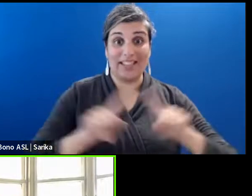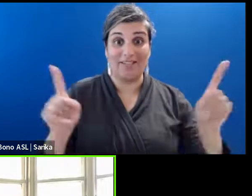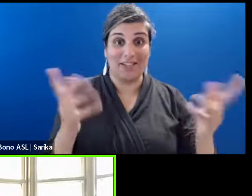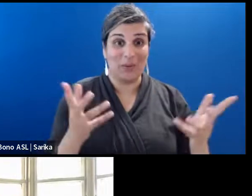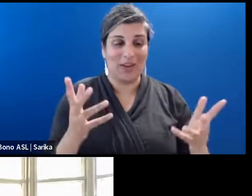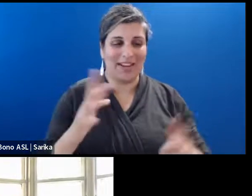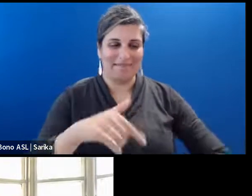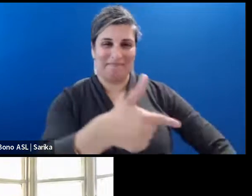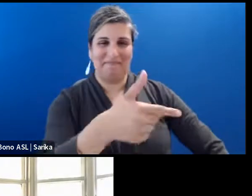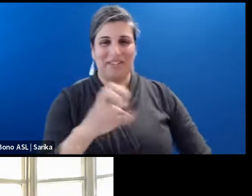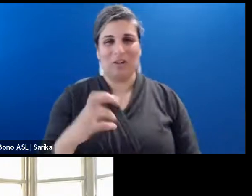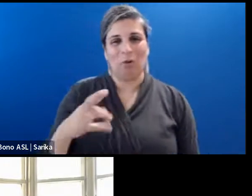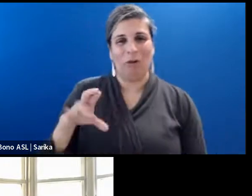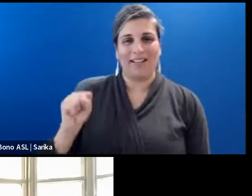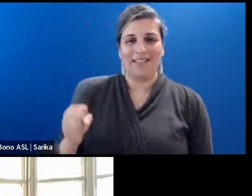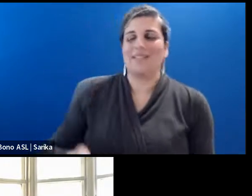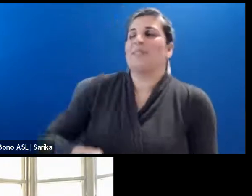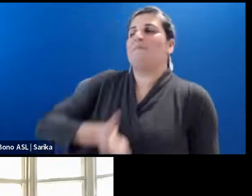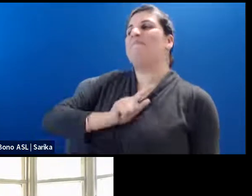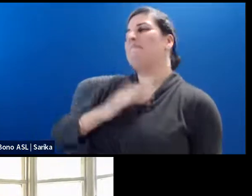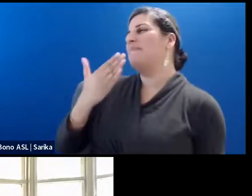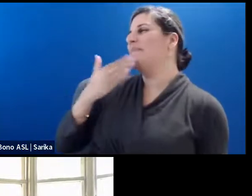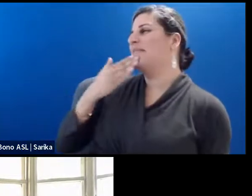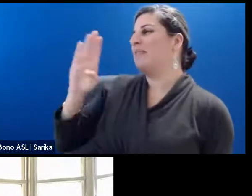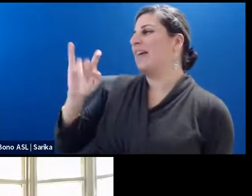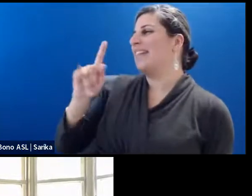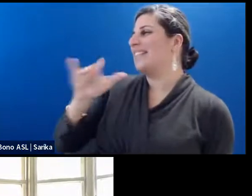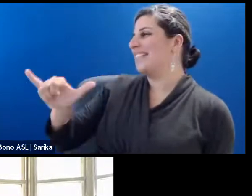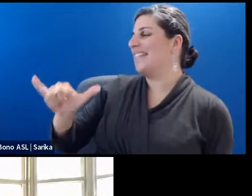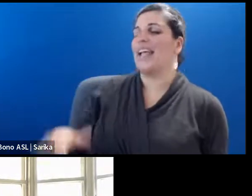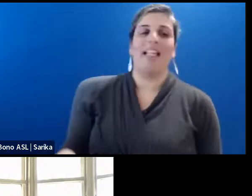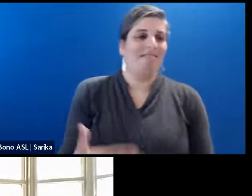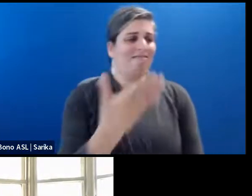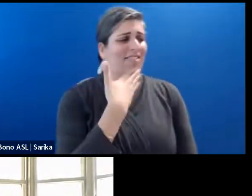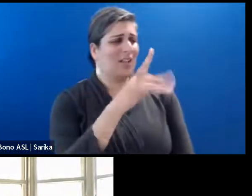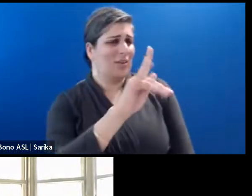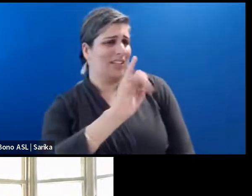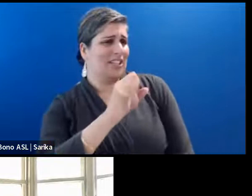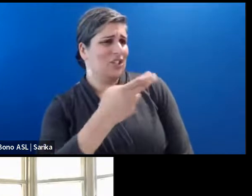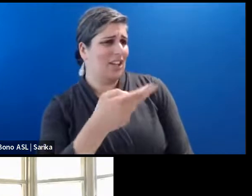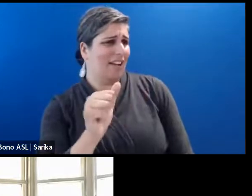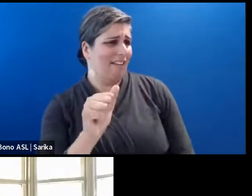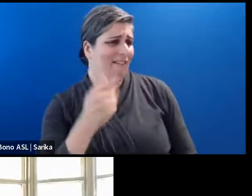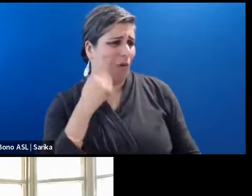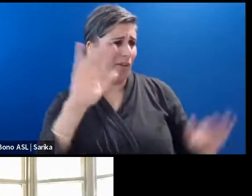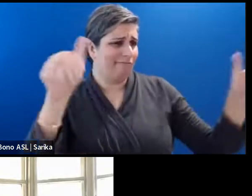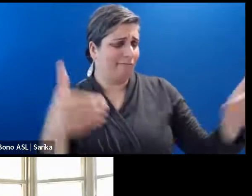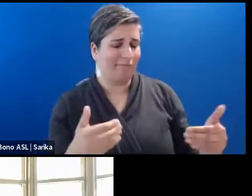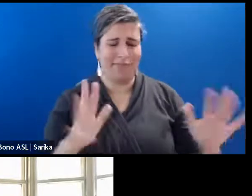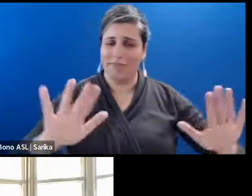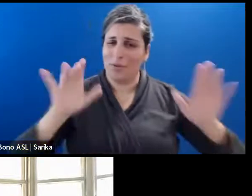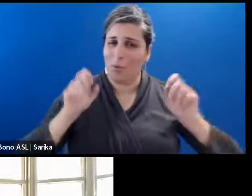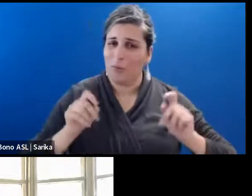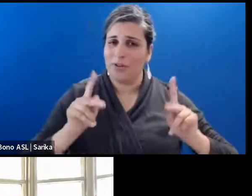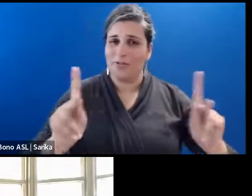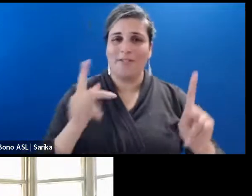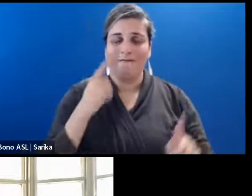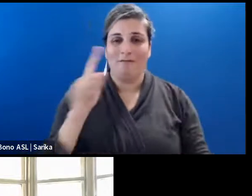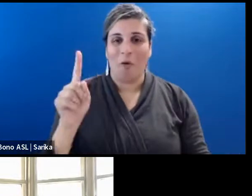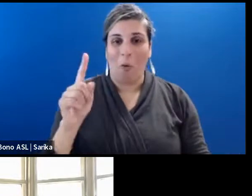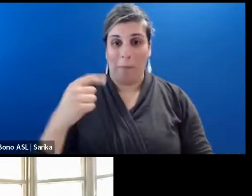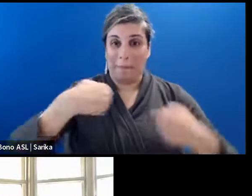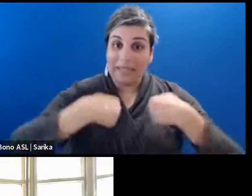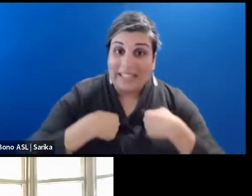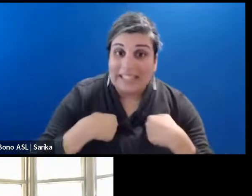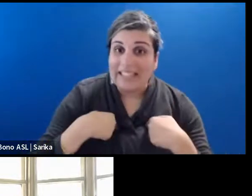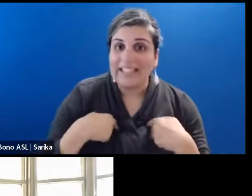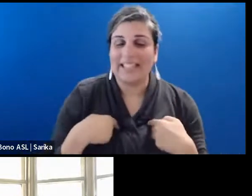Chris. All right. Thank you, Betsy. Um, again, thank you, Keisha for having me great opportunity for, uh, for me